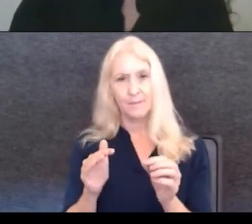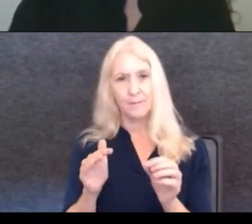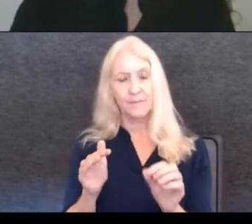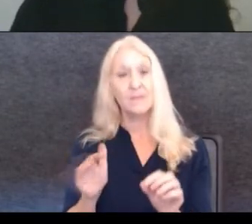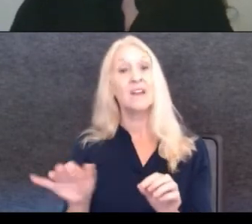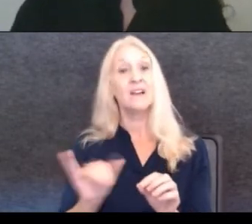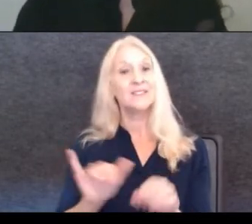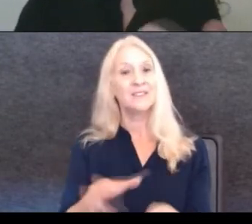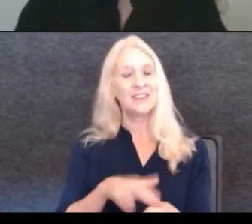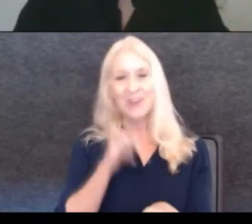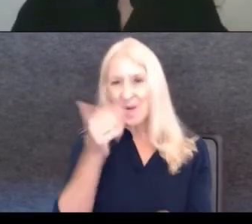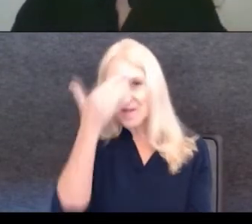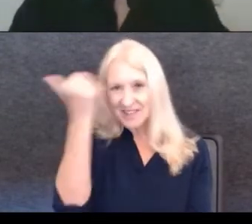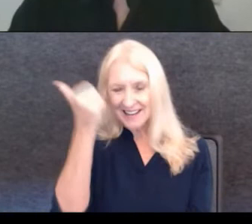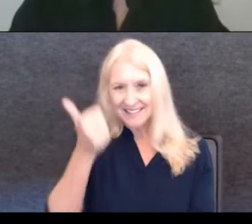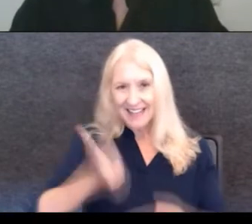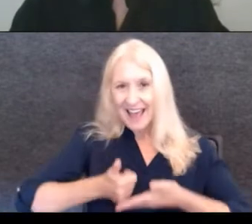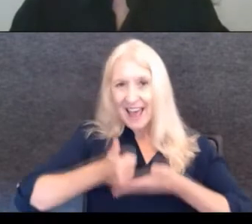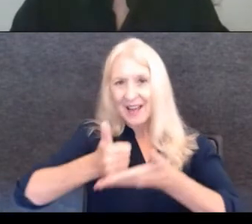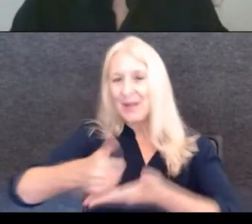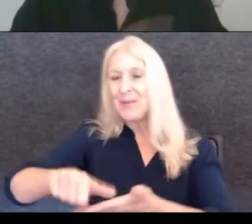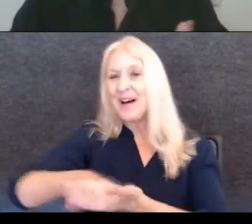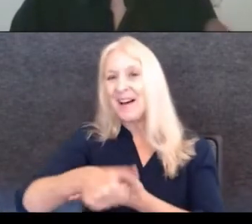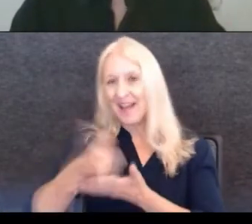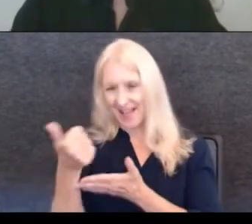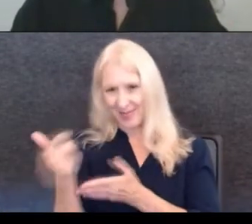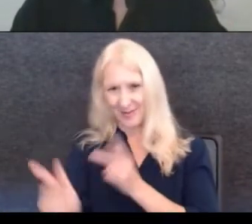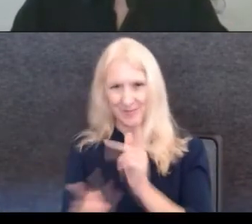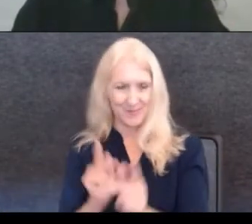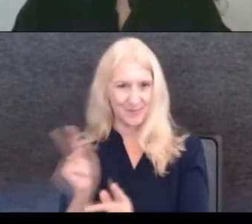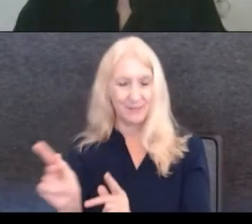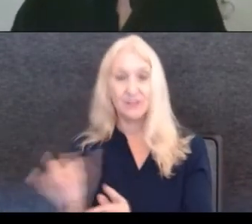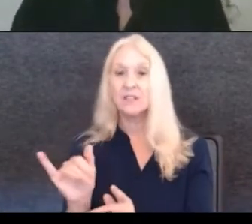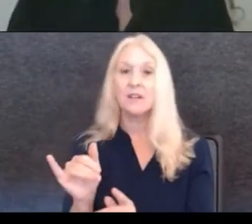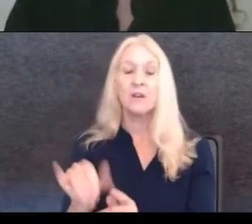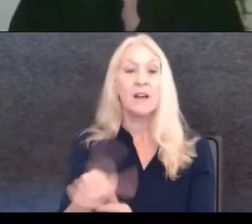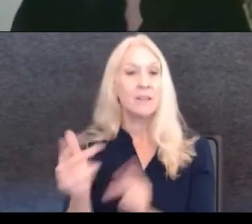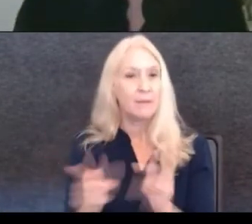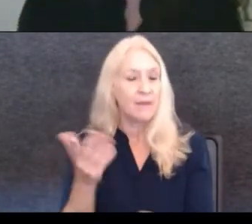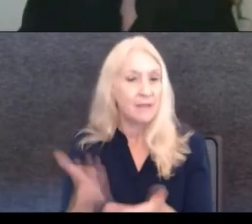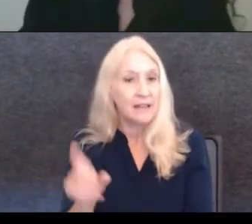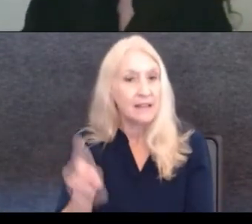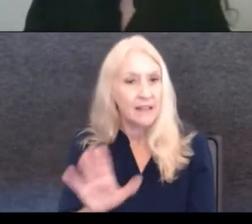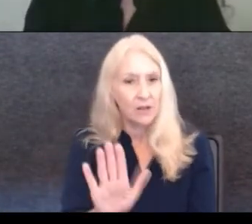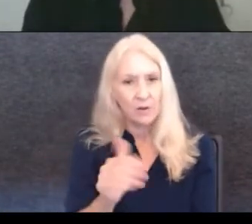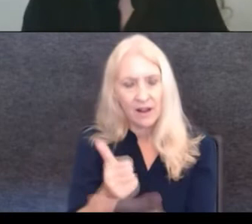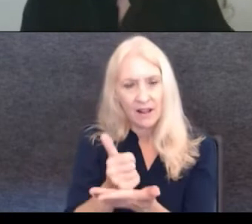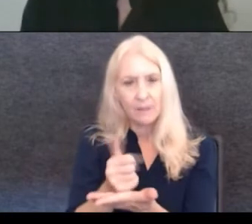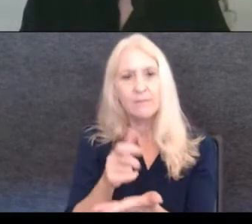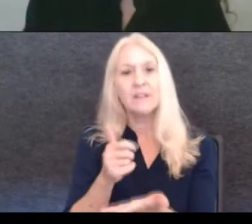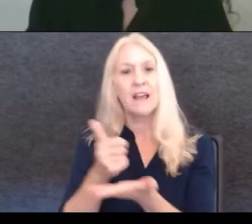also of course, don't forget to help other people there need to be, need your help. Right.